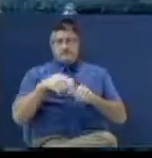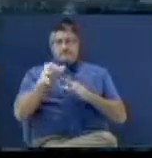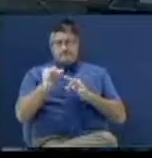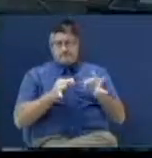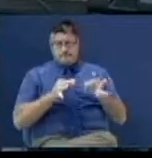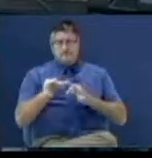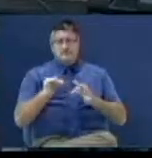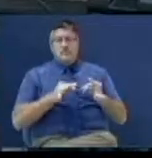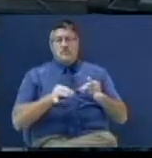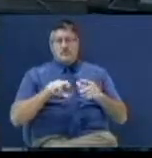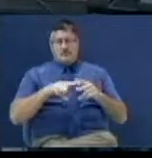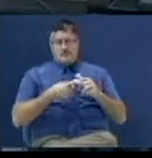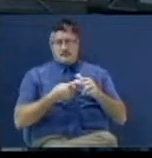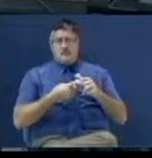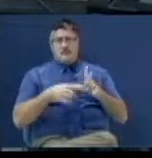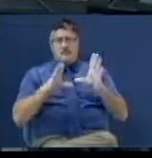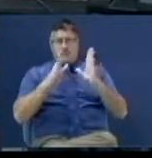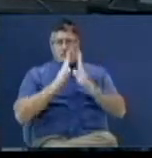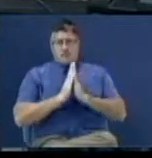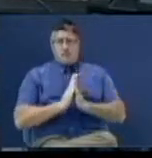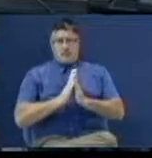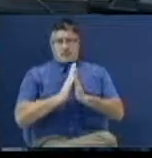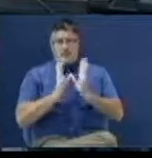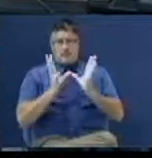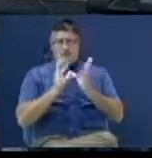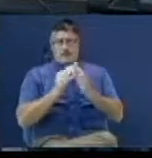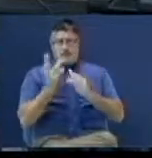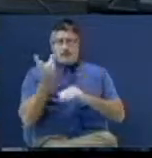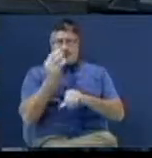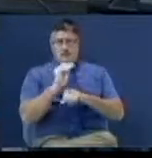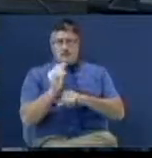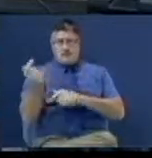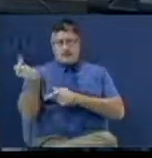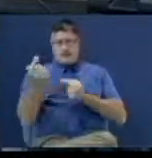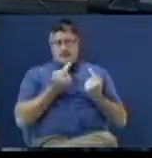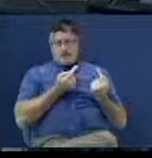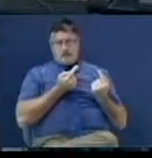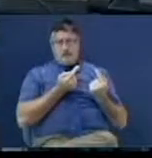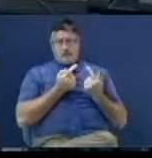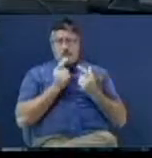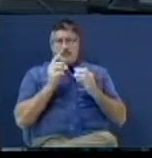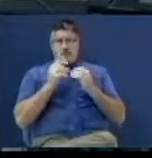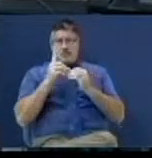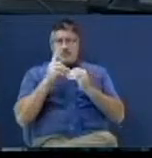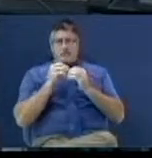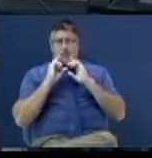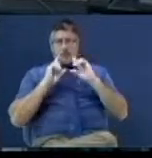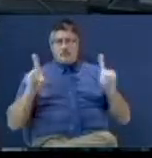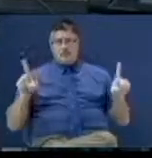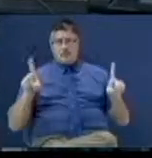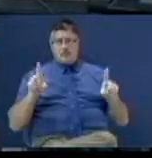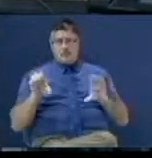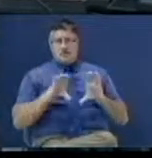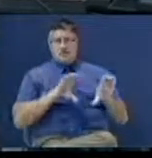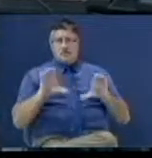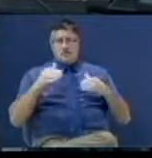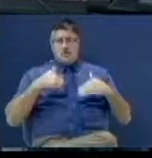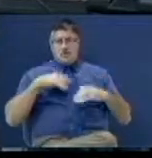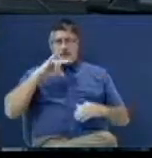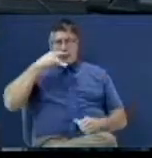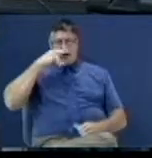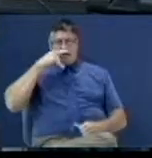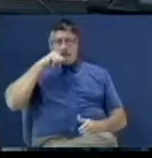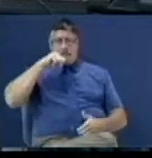prayer meeting. Make sure you're here. And I want to make one more announcement. How many of you got kids that are not